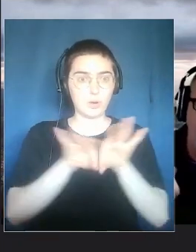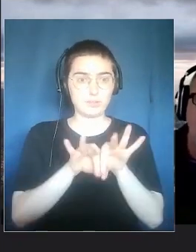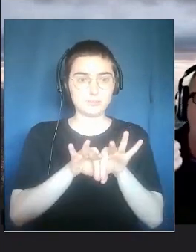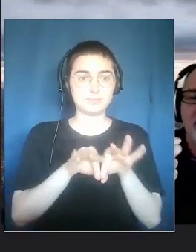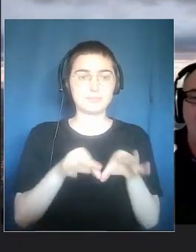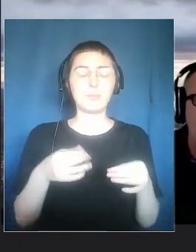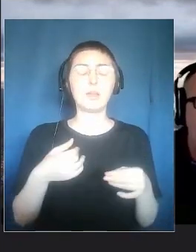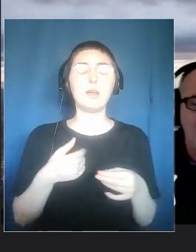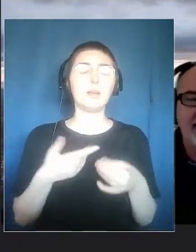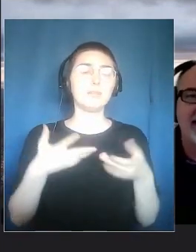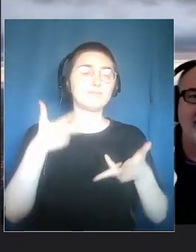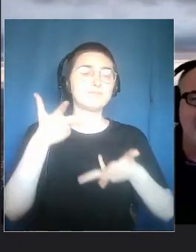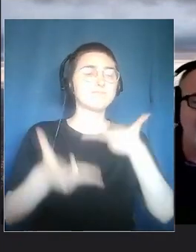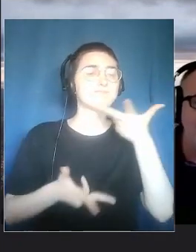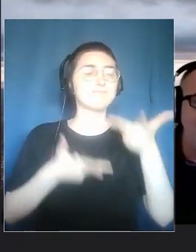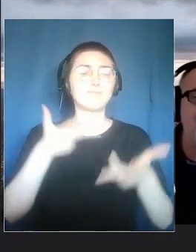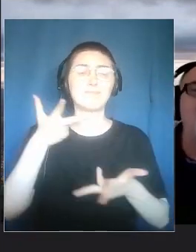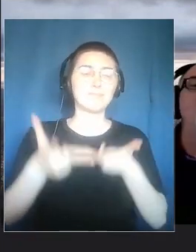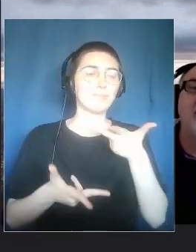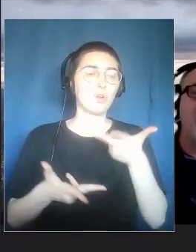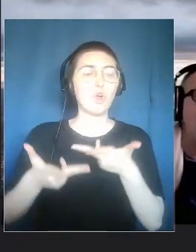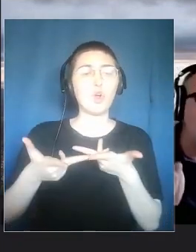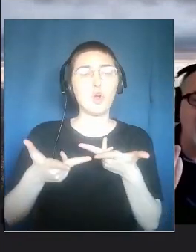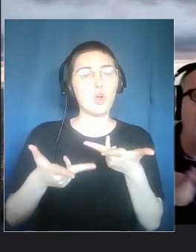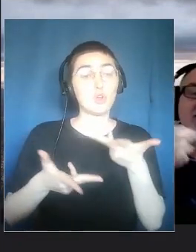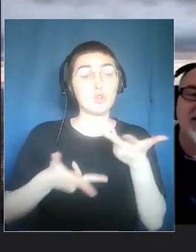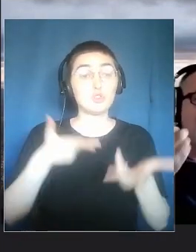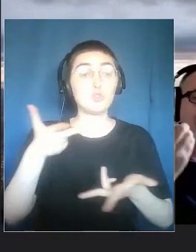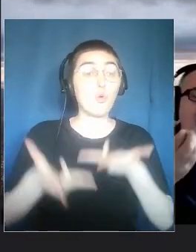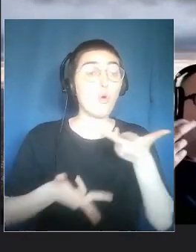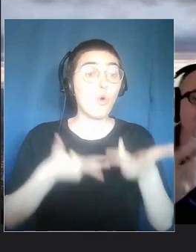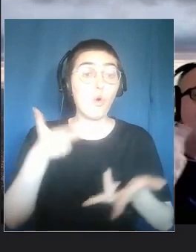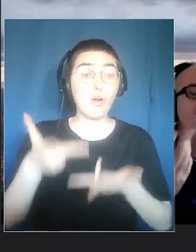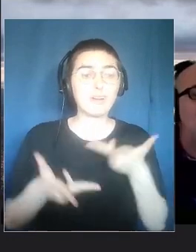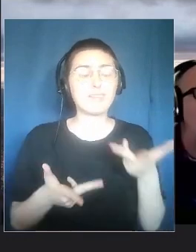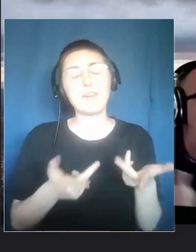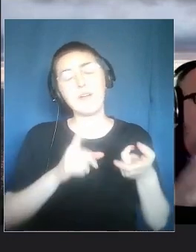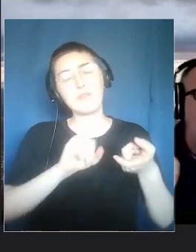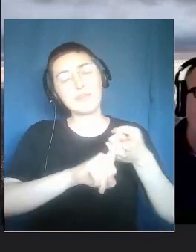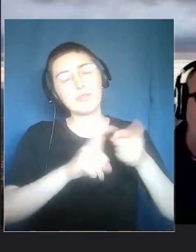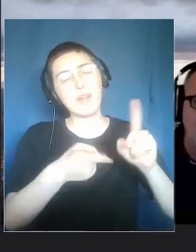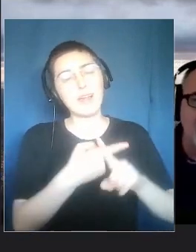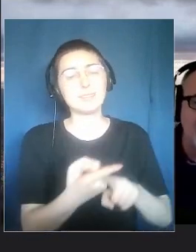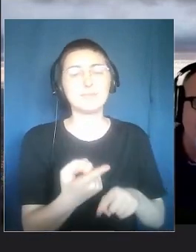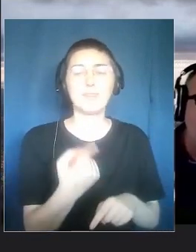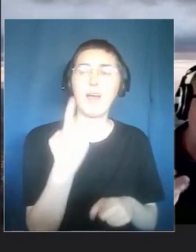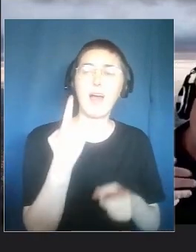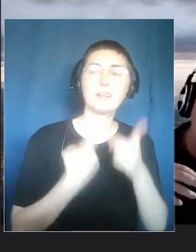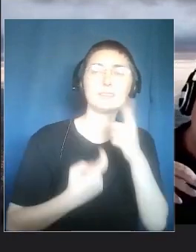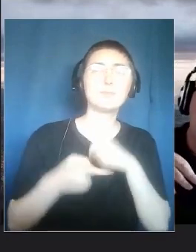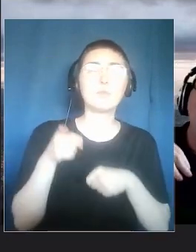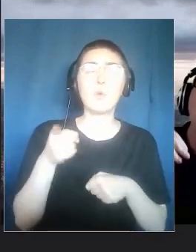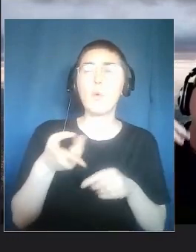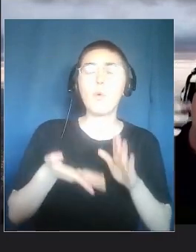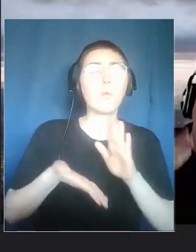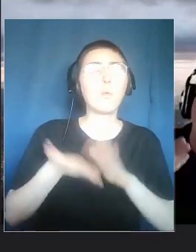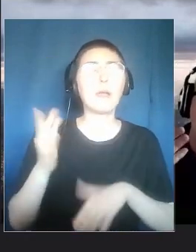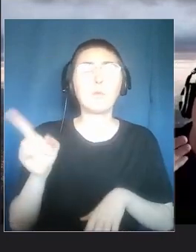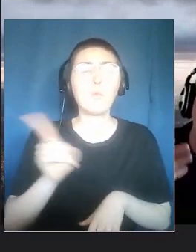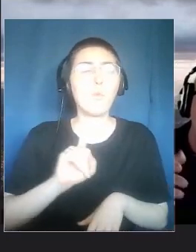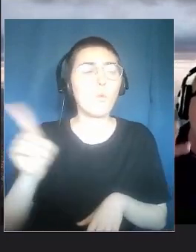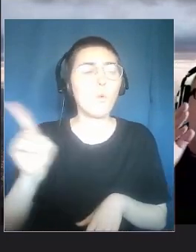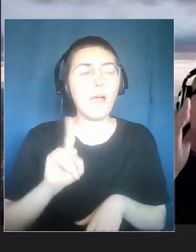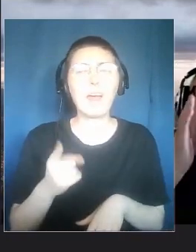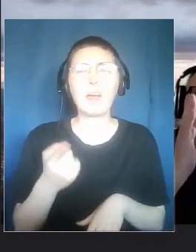Telling a story modifies ourselves. Because when we are back from holidays